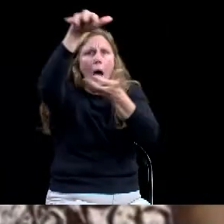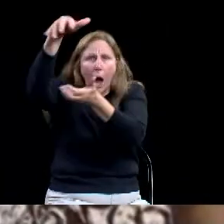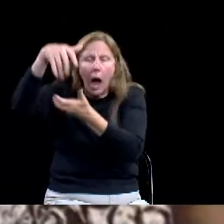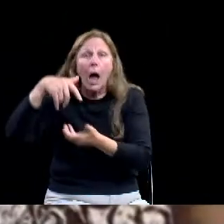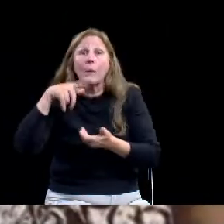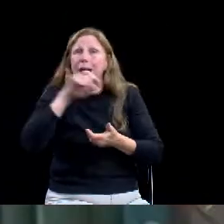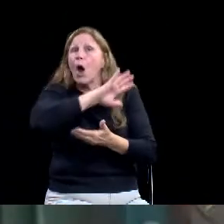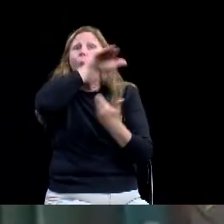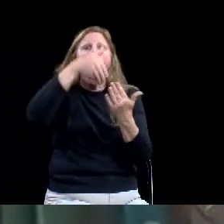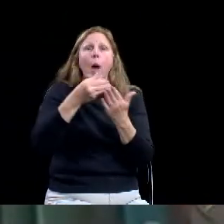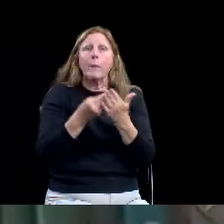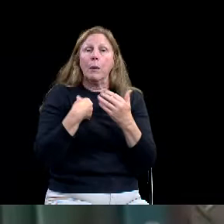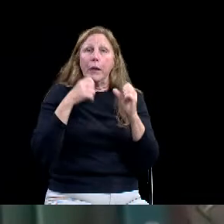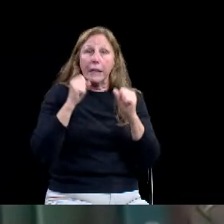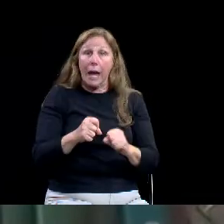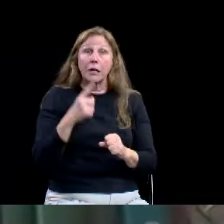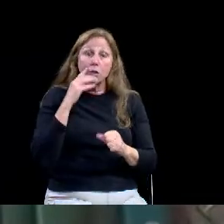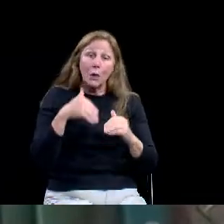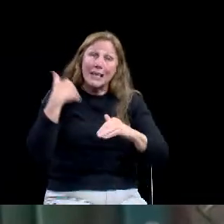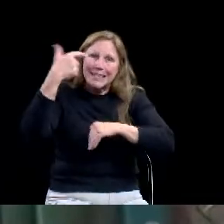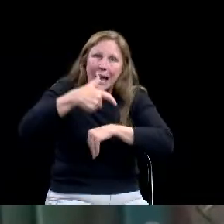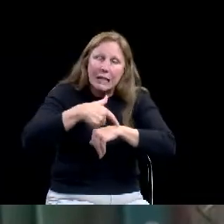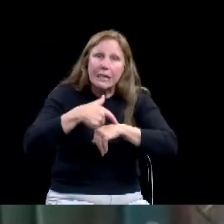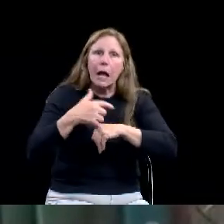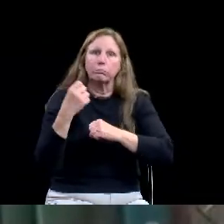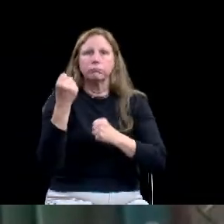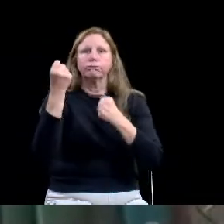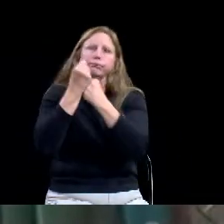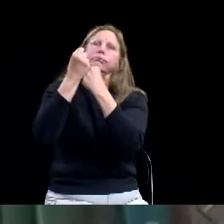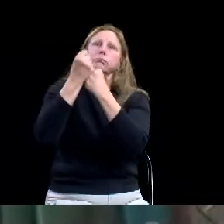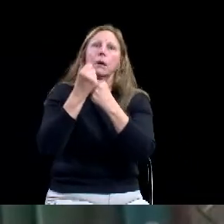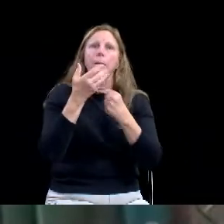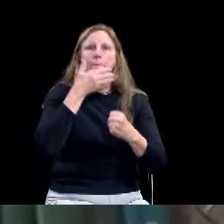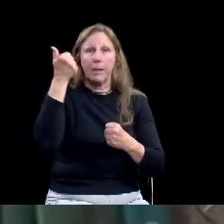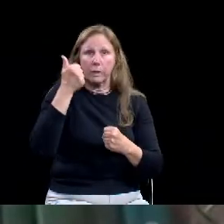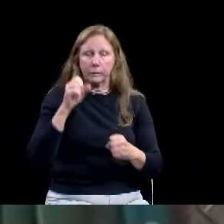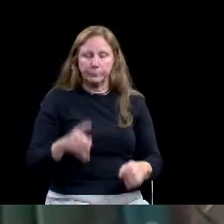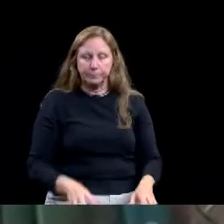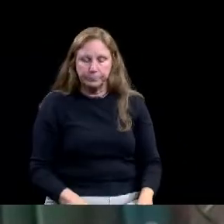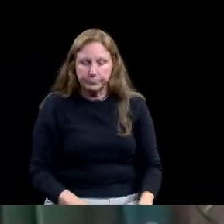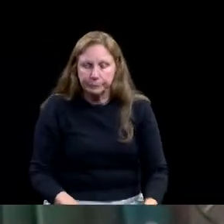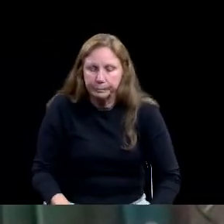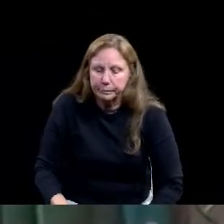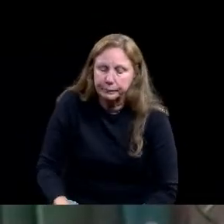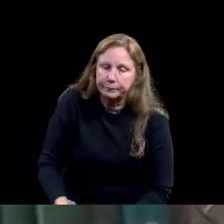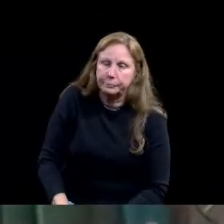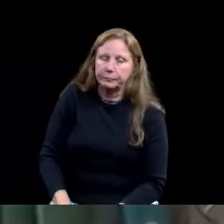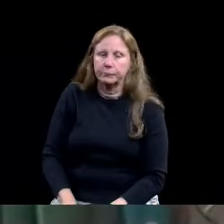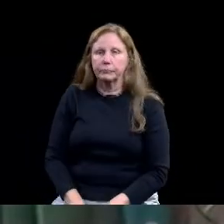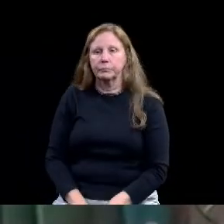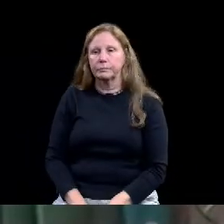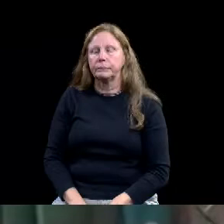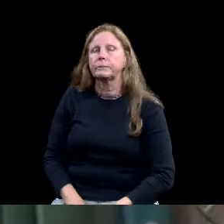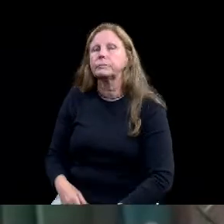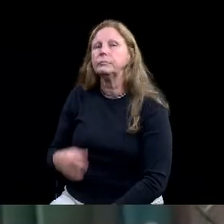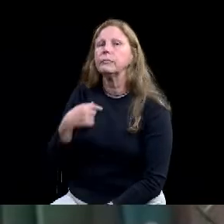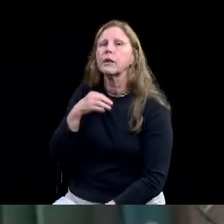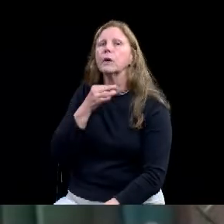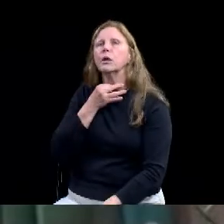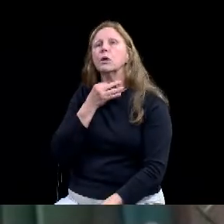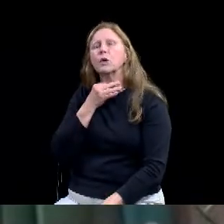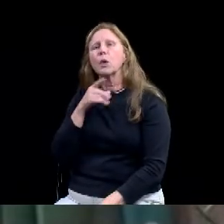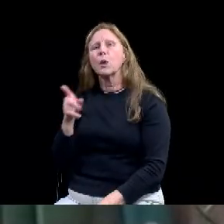I have a question on the next informal report, uh, 218 on McLennan County emergency rental assistance program,